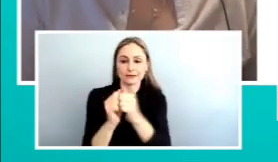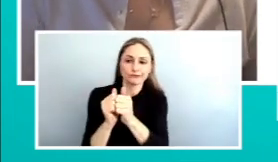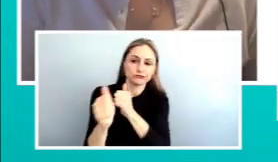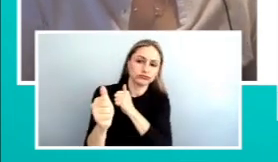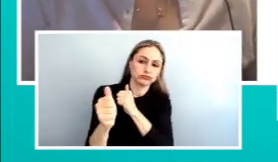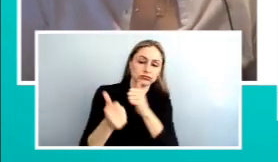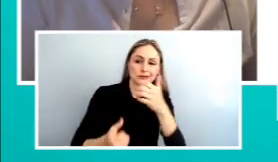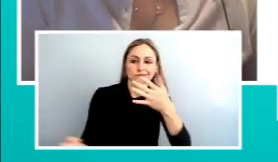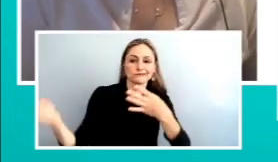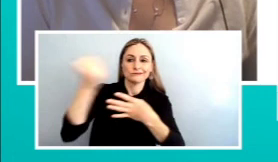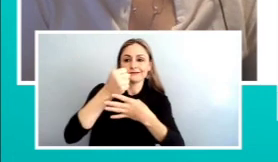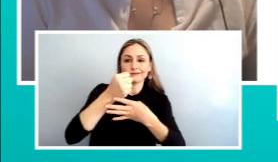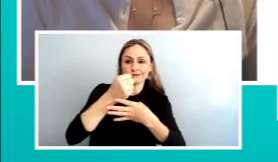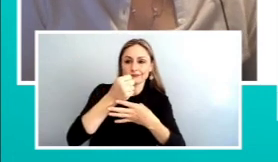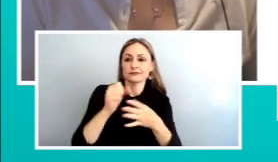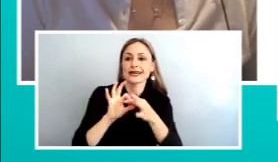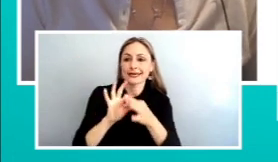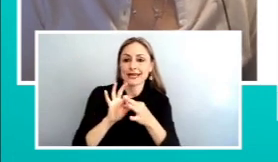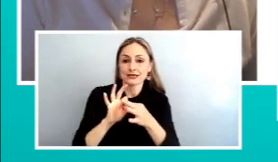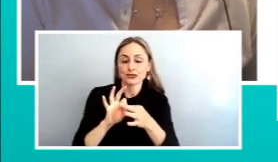secondary goal.